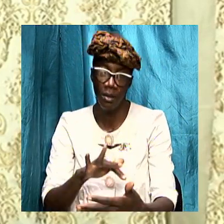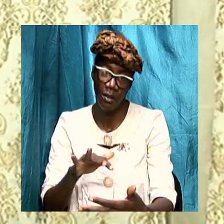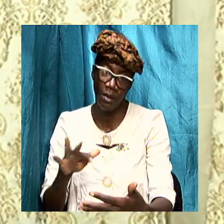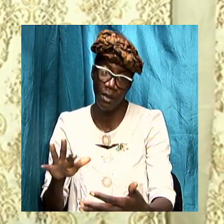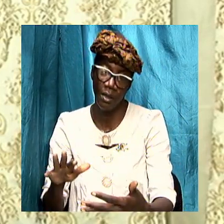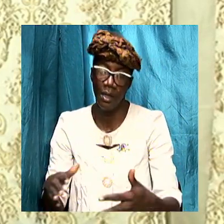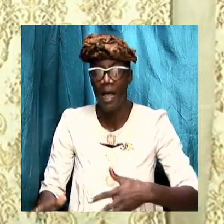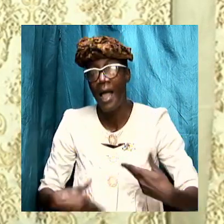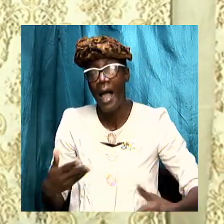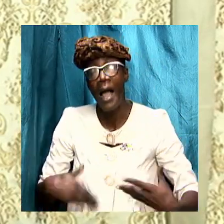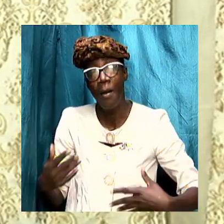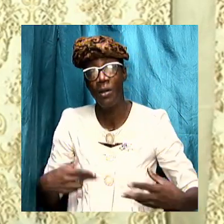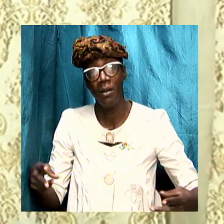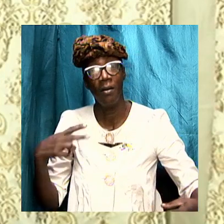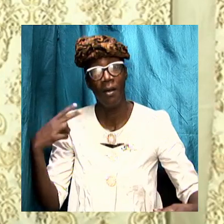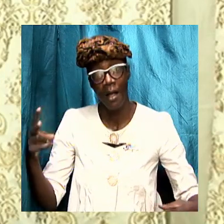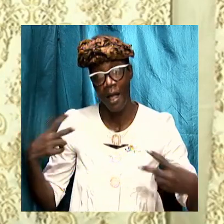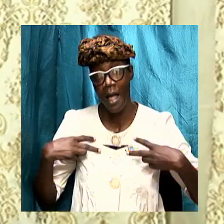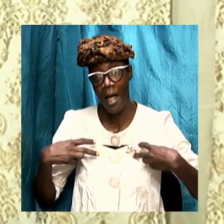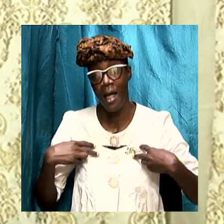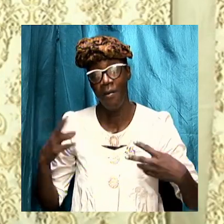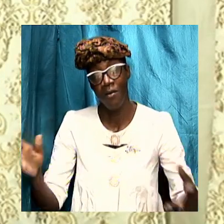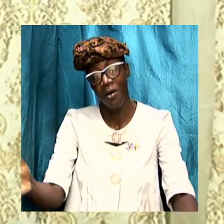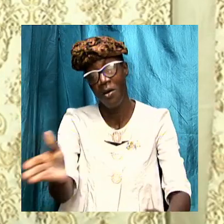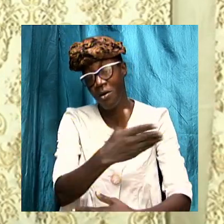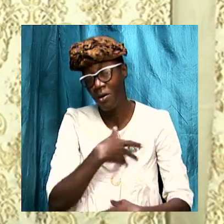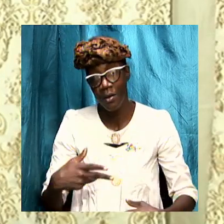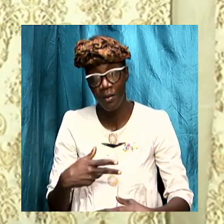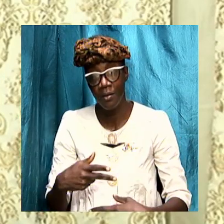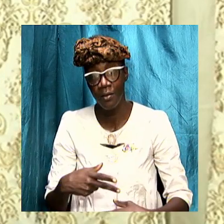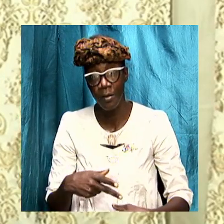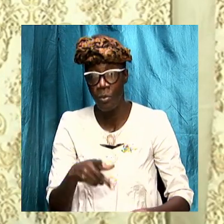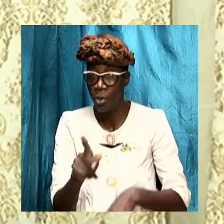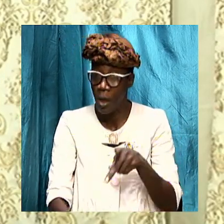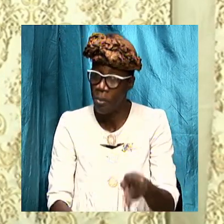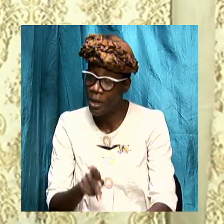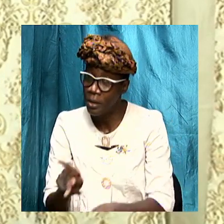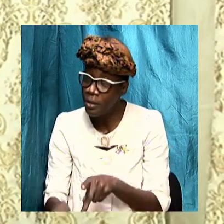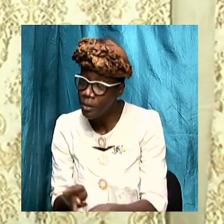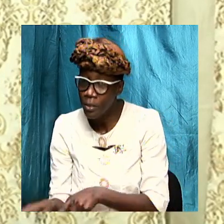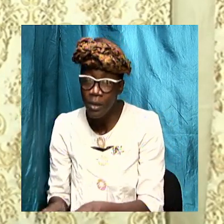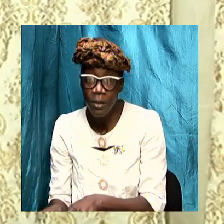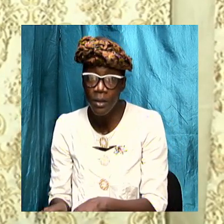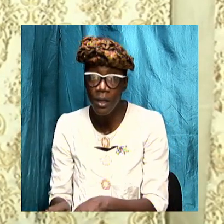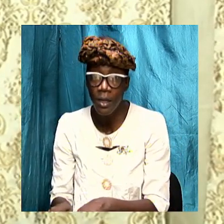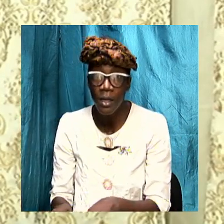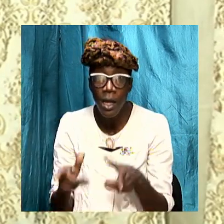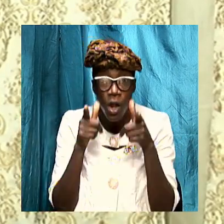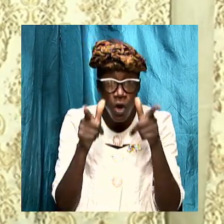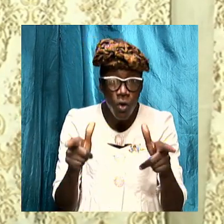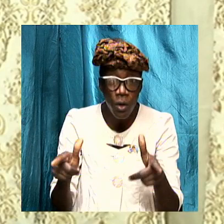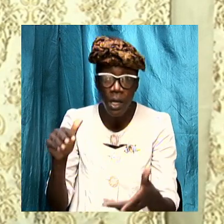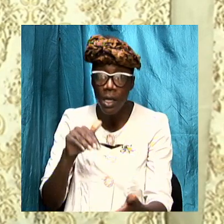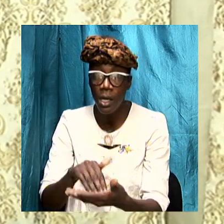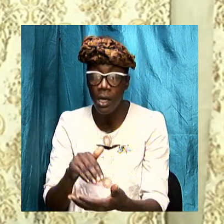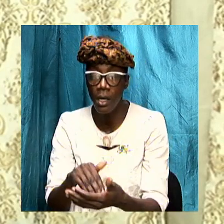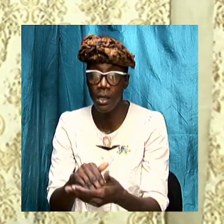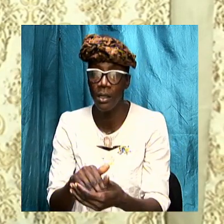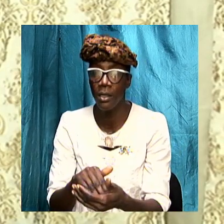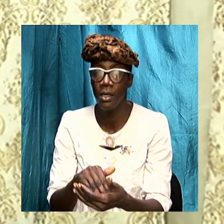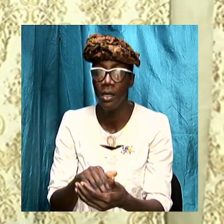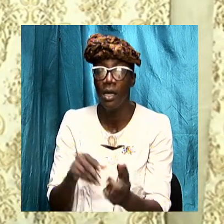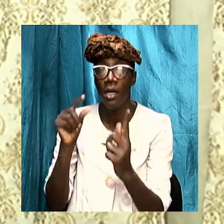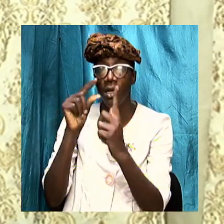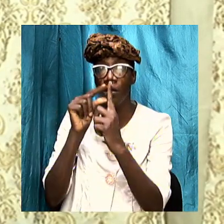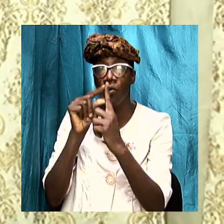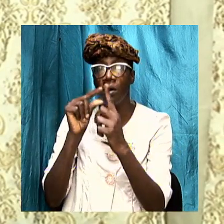to have all of us participating in looking at and drilling into the